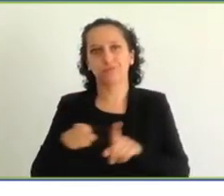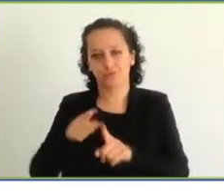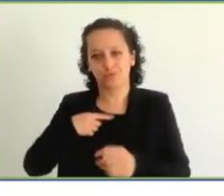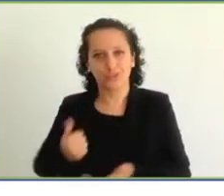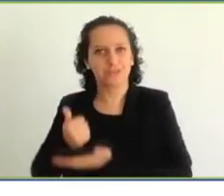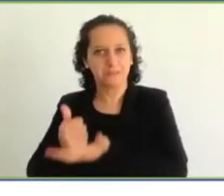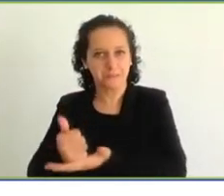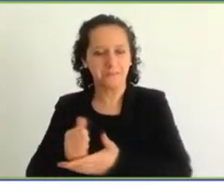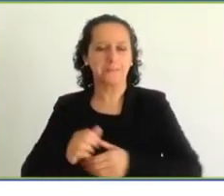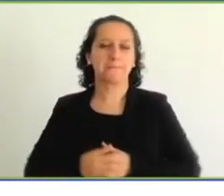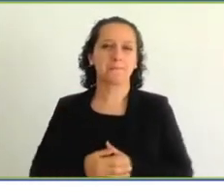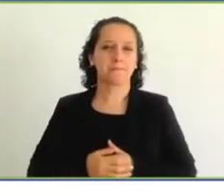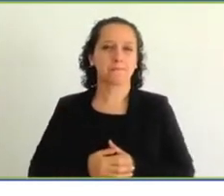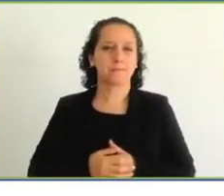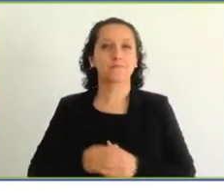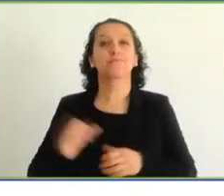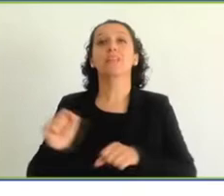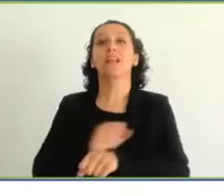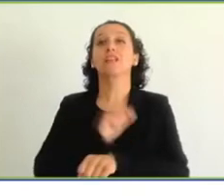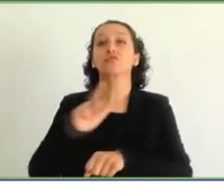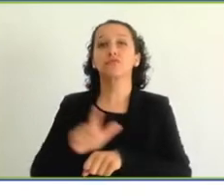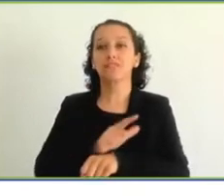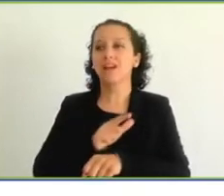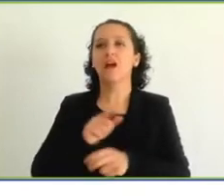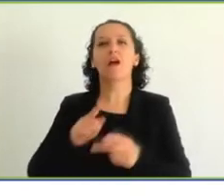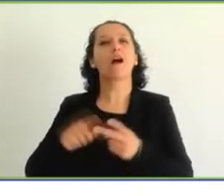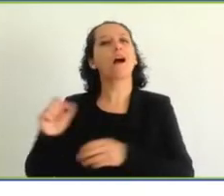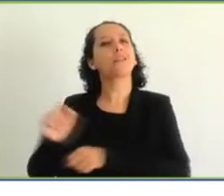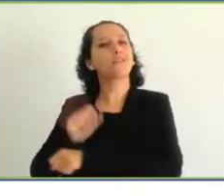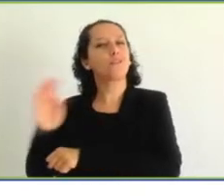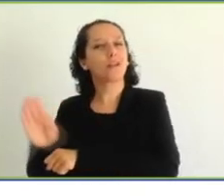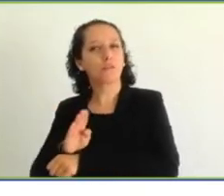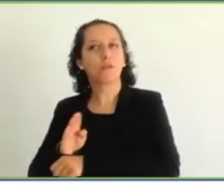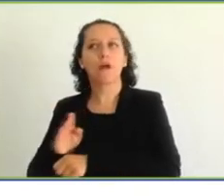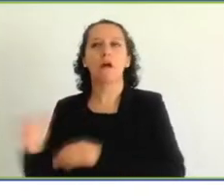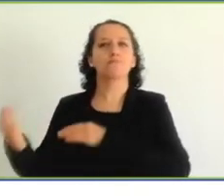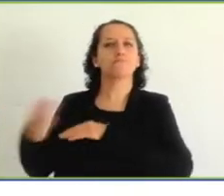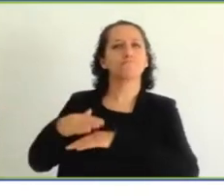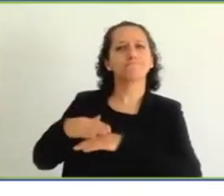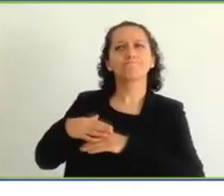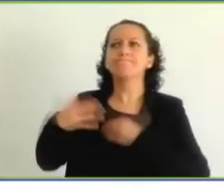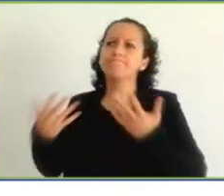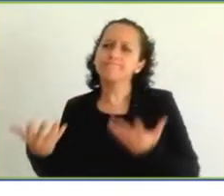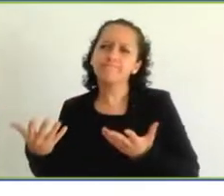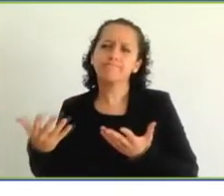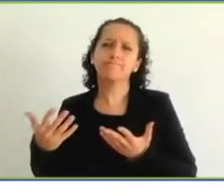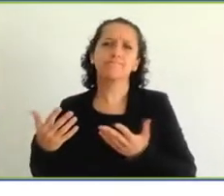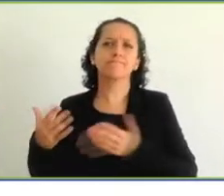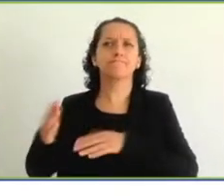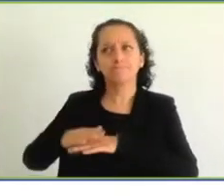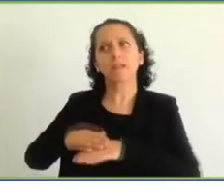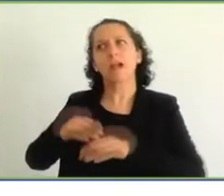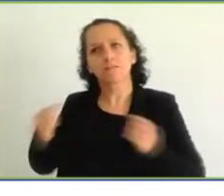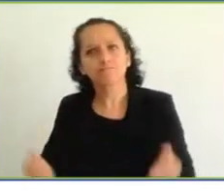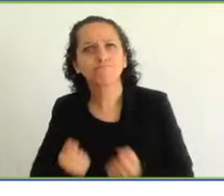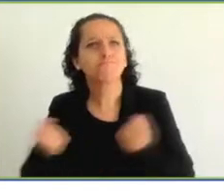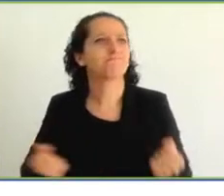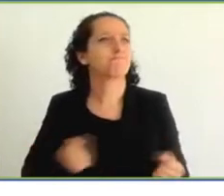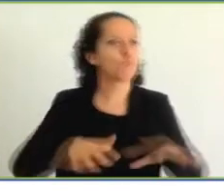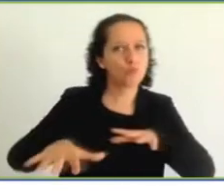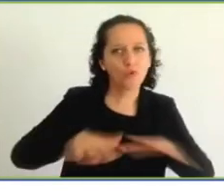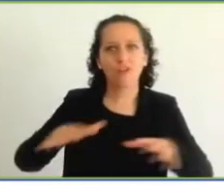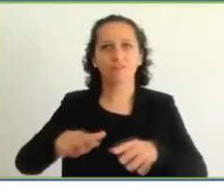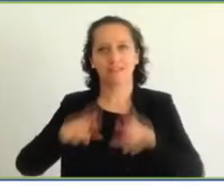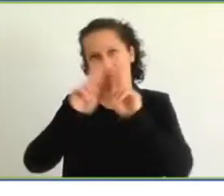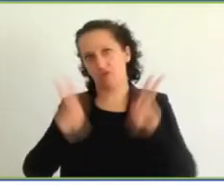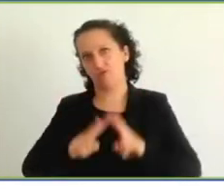to assist in mobilizing. And that mission that I spoke to about Grenada and